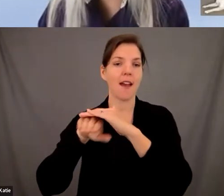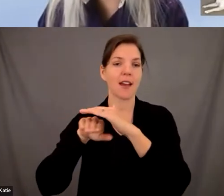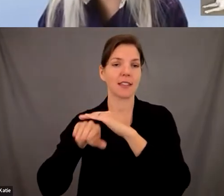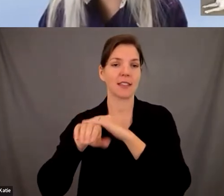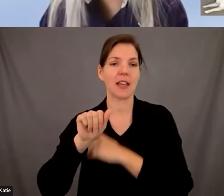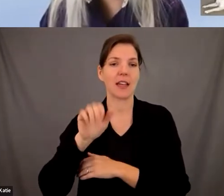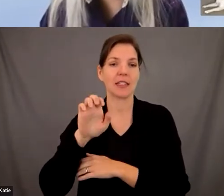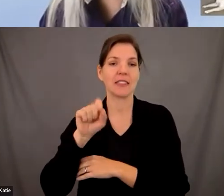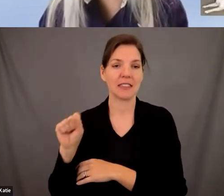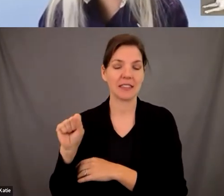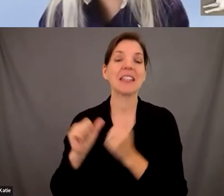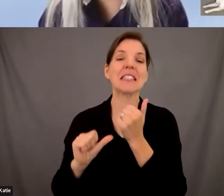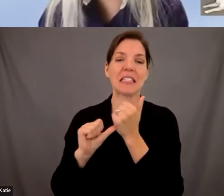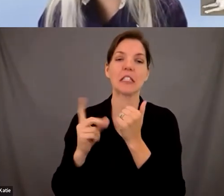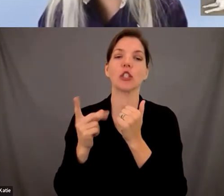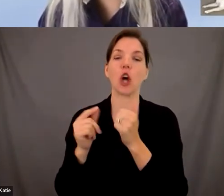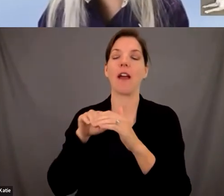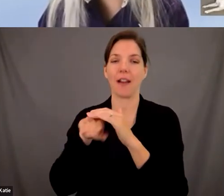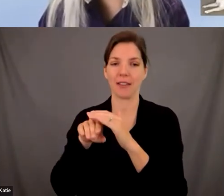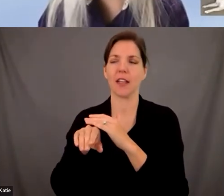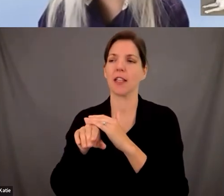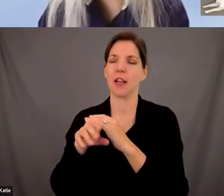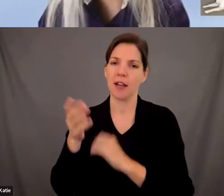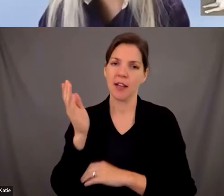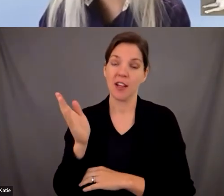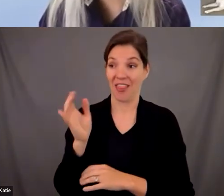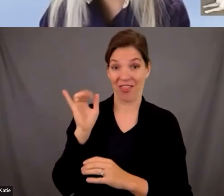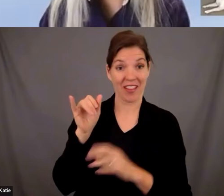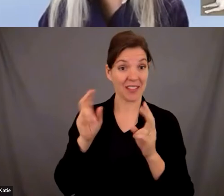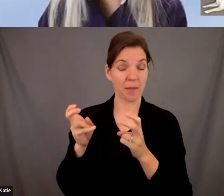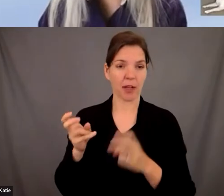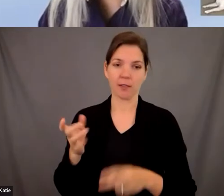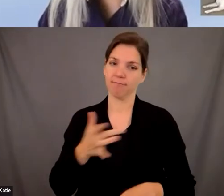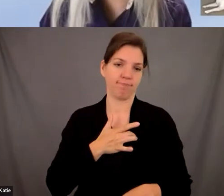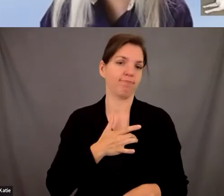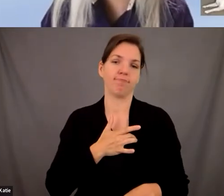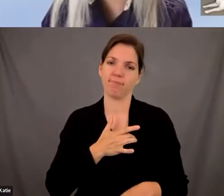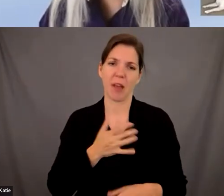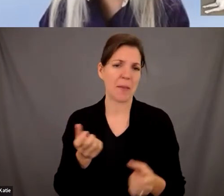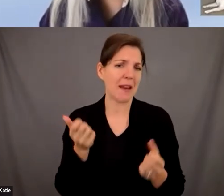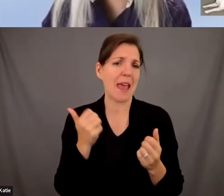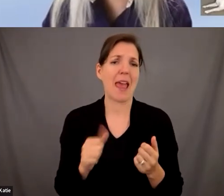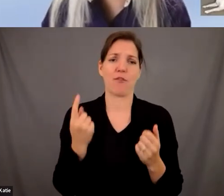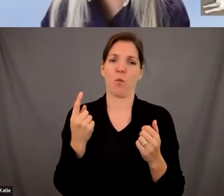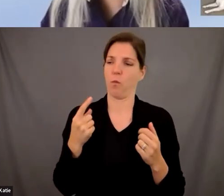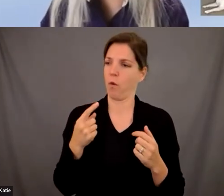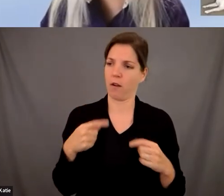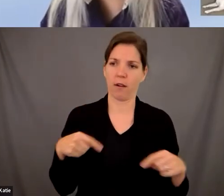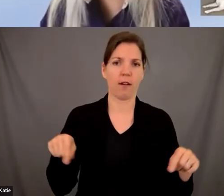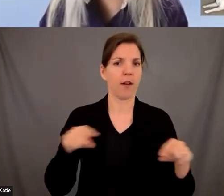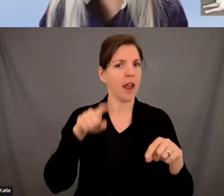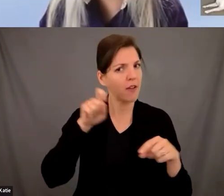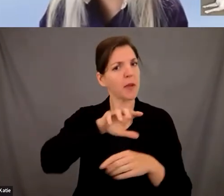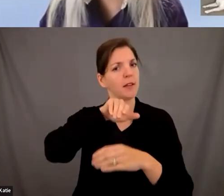assistance dogs access and it's a topic that's near and dear to our hearts because everybody everybody everybody needs to be able to participate